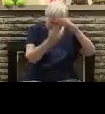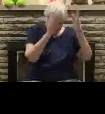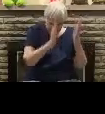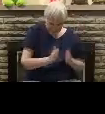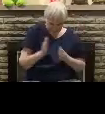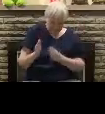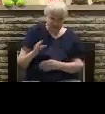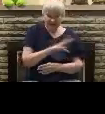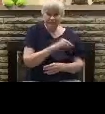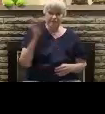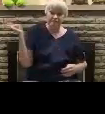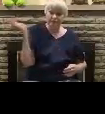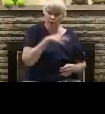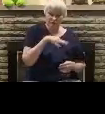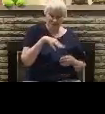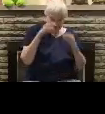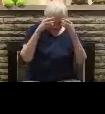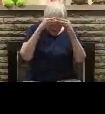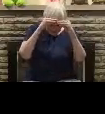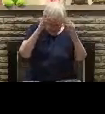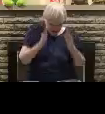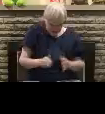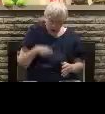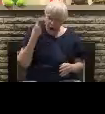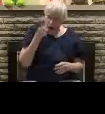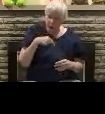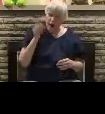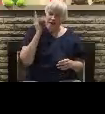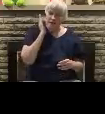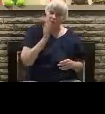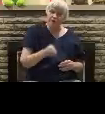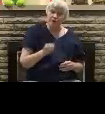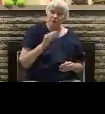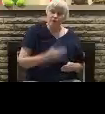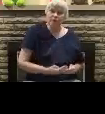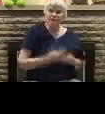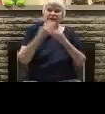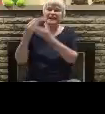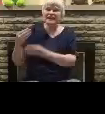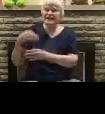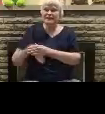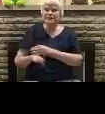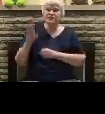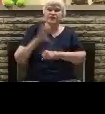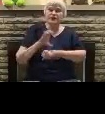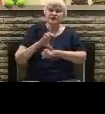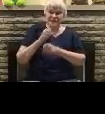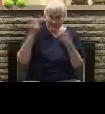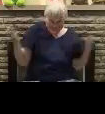false teachers among you, who privily shall bring in damnable heresies, same-sex marriage,